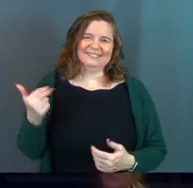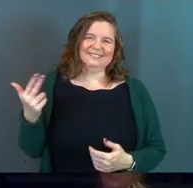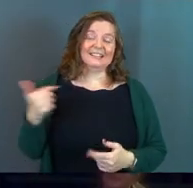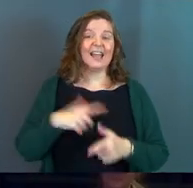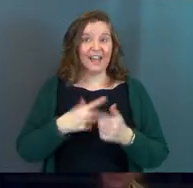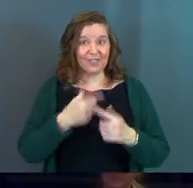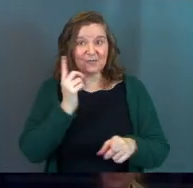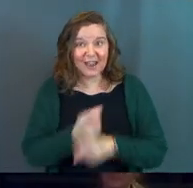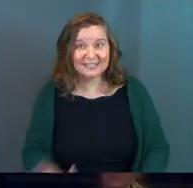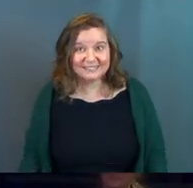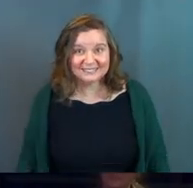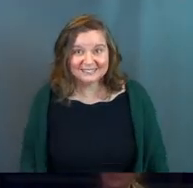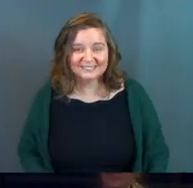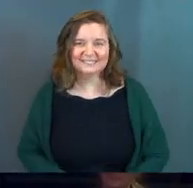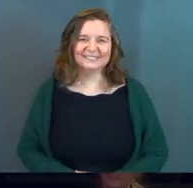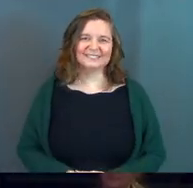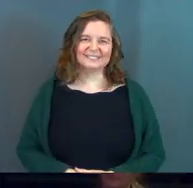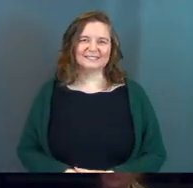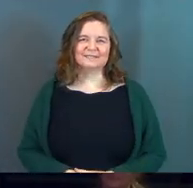And they're right.